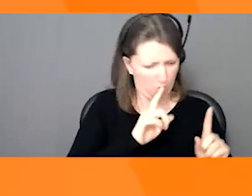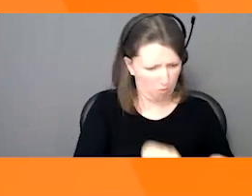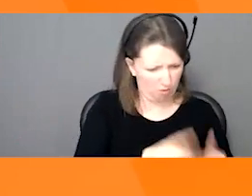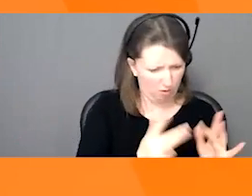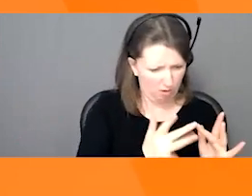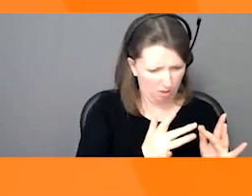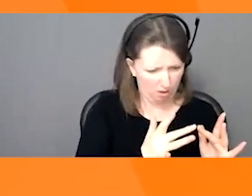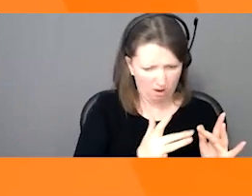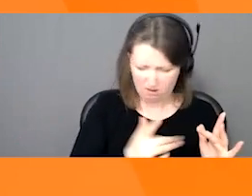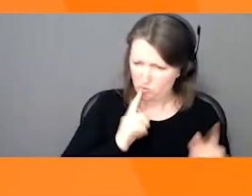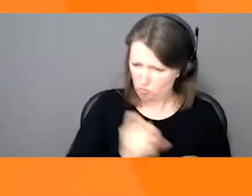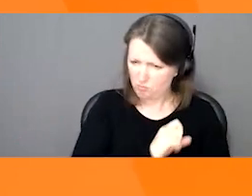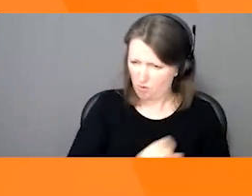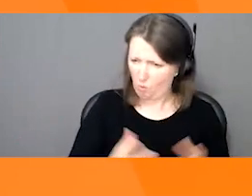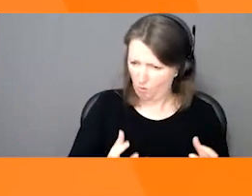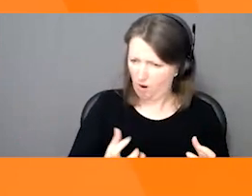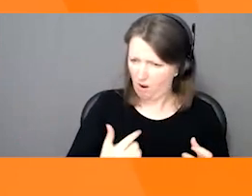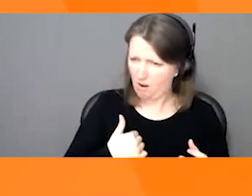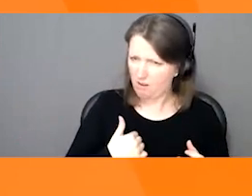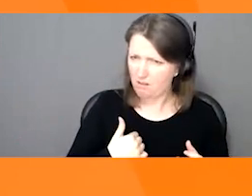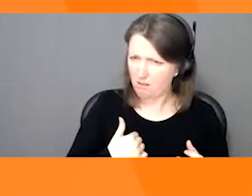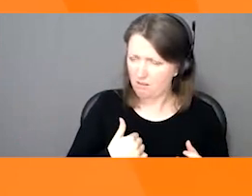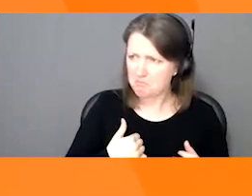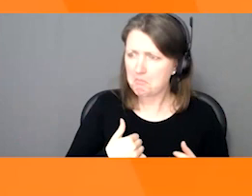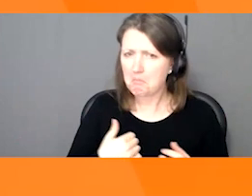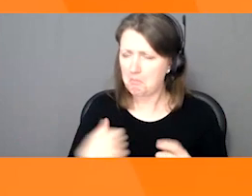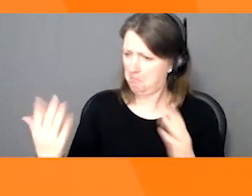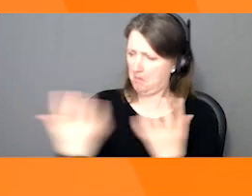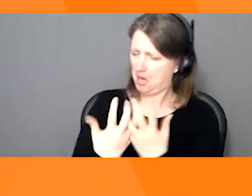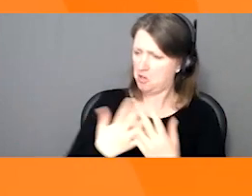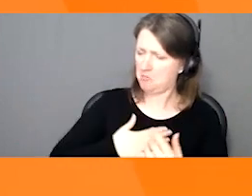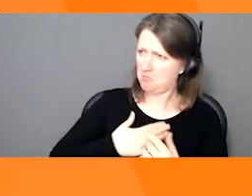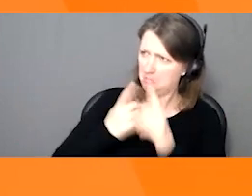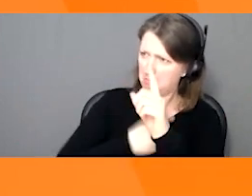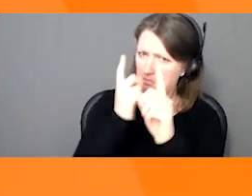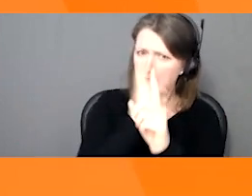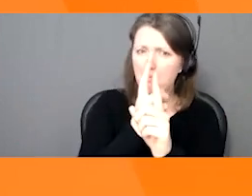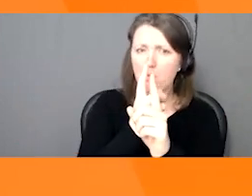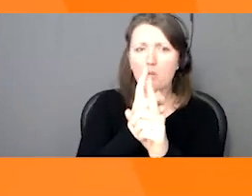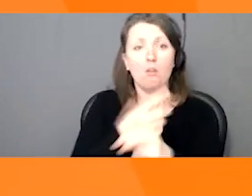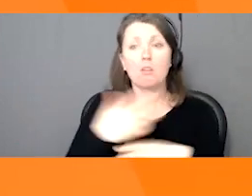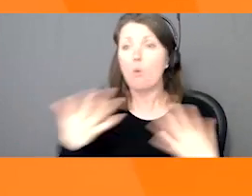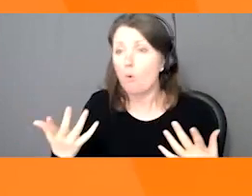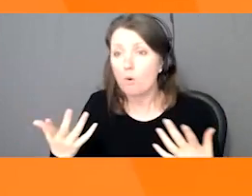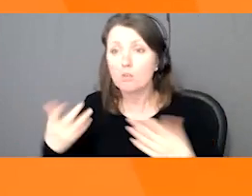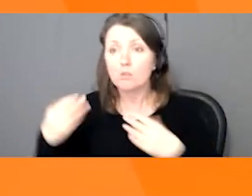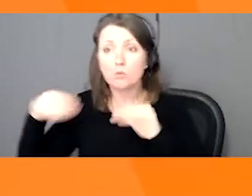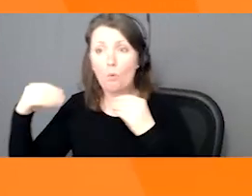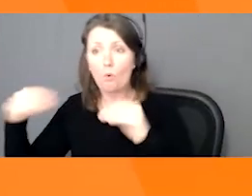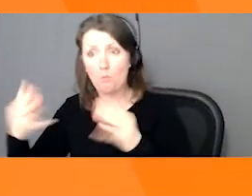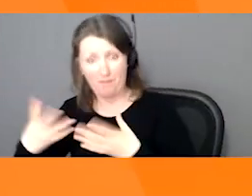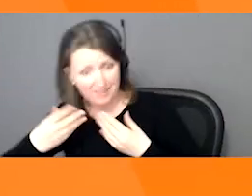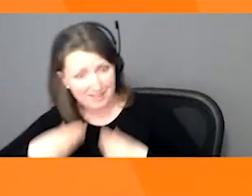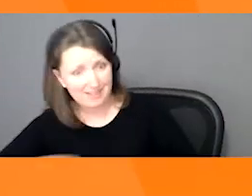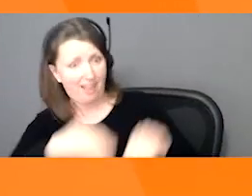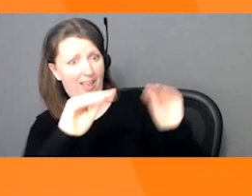for? And how can Sweetie Pie brands and Darcy's make sure that their products are discoverable and accurately represented across all channels?